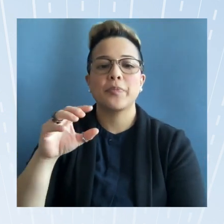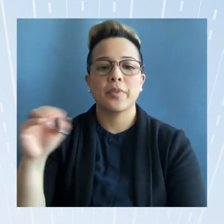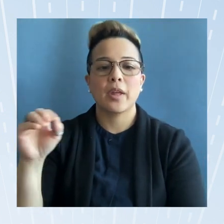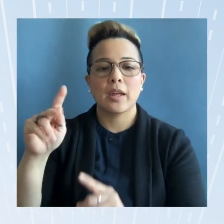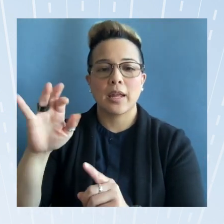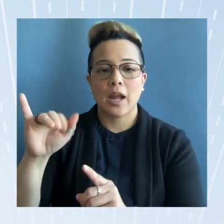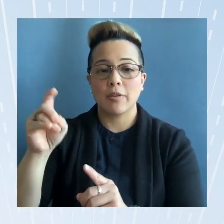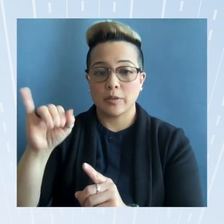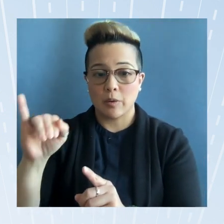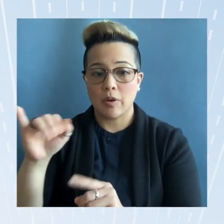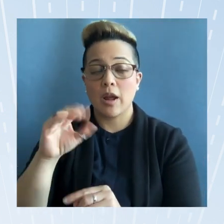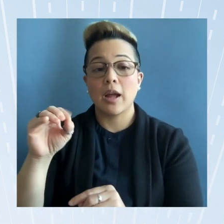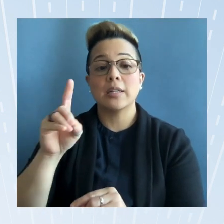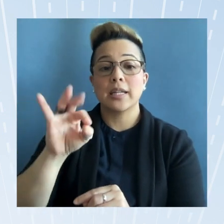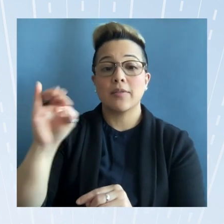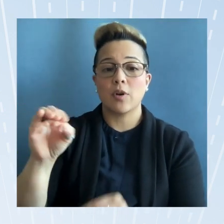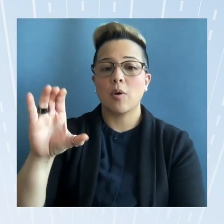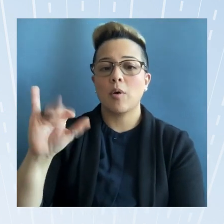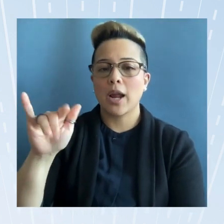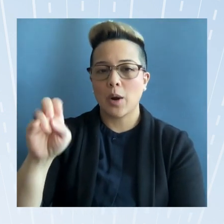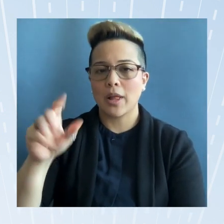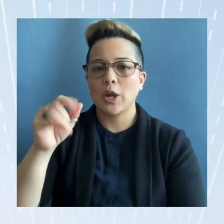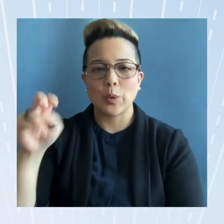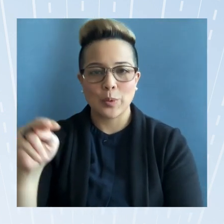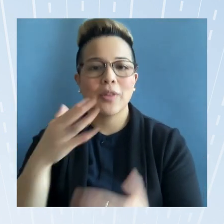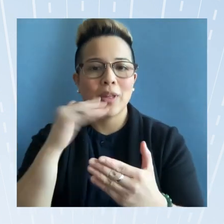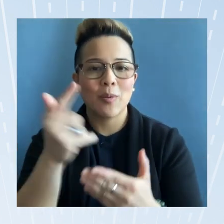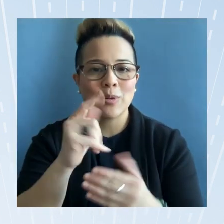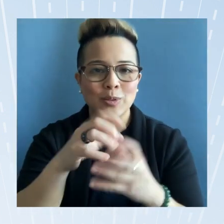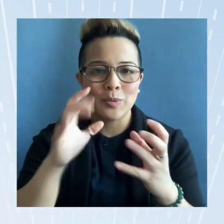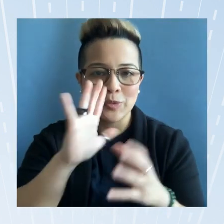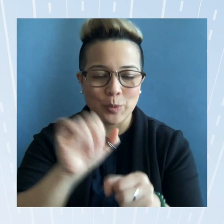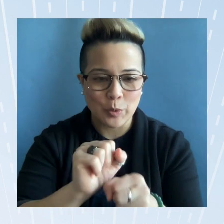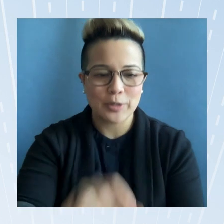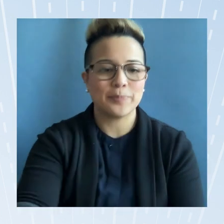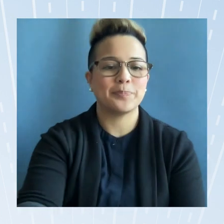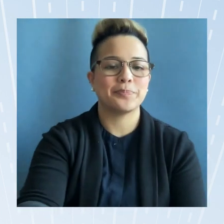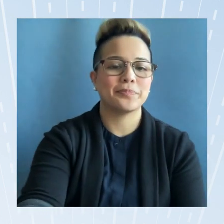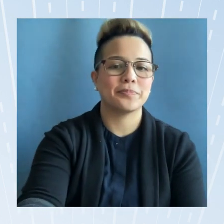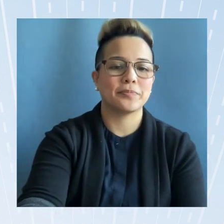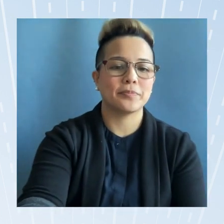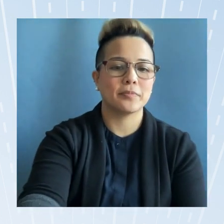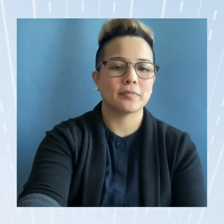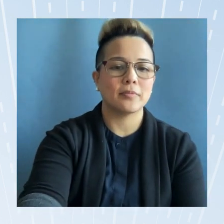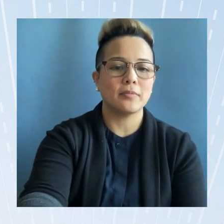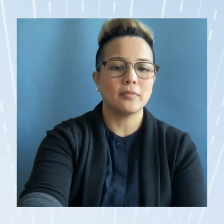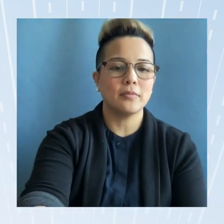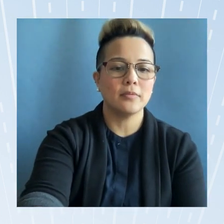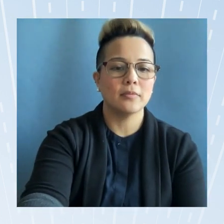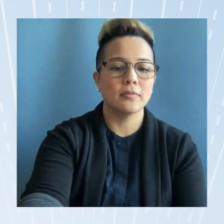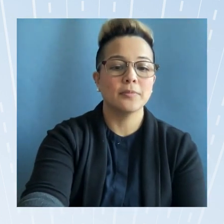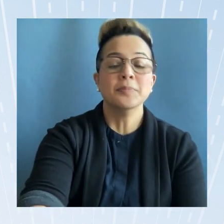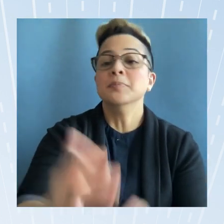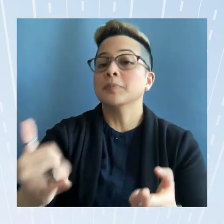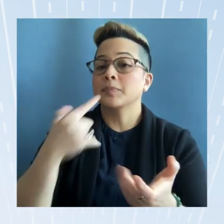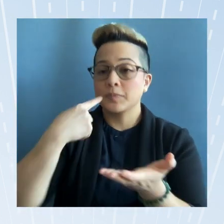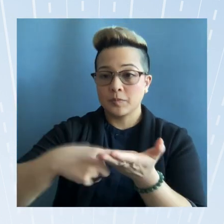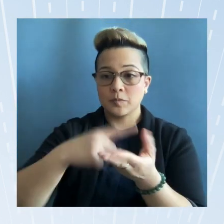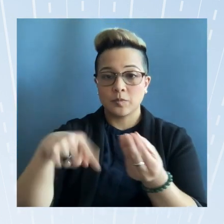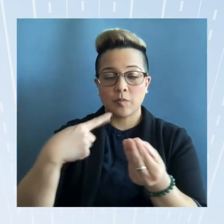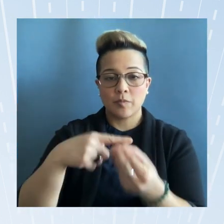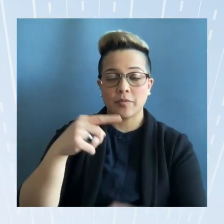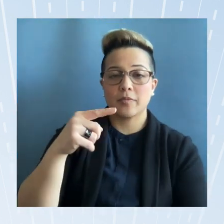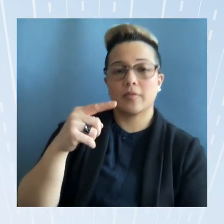help i'm going to start by talking about our um economic summits um so